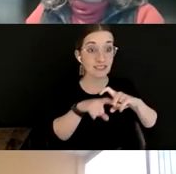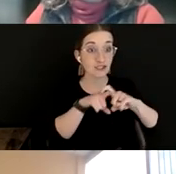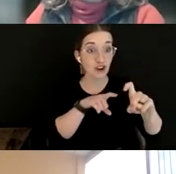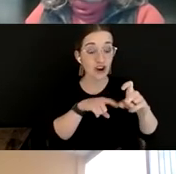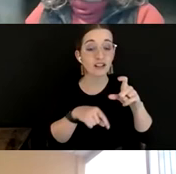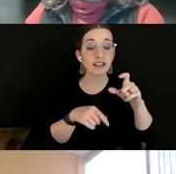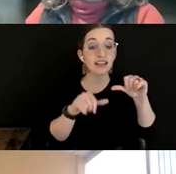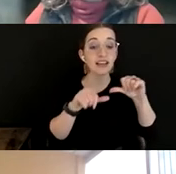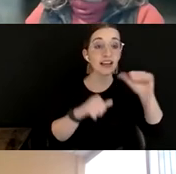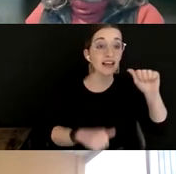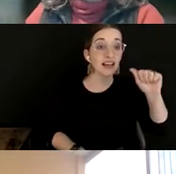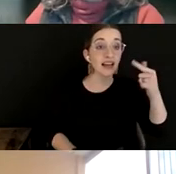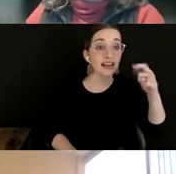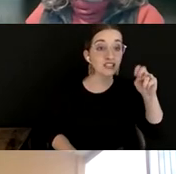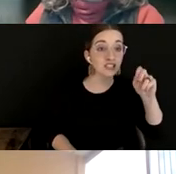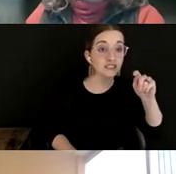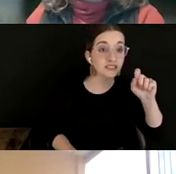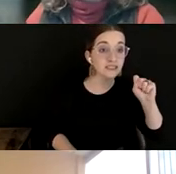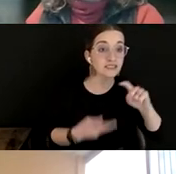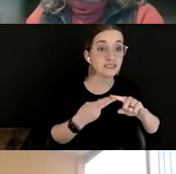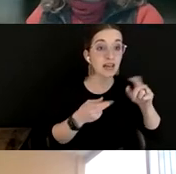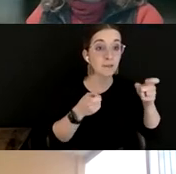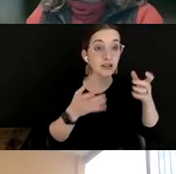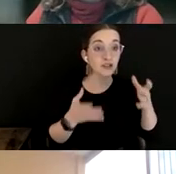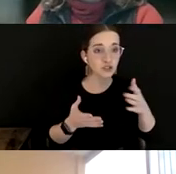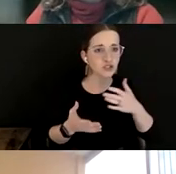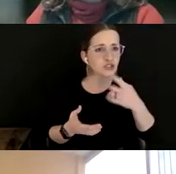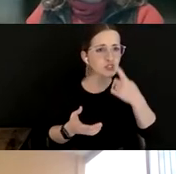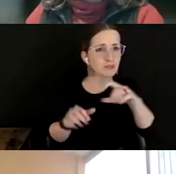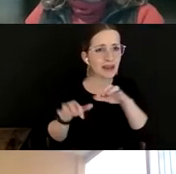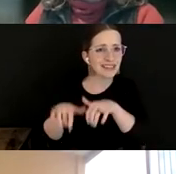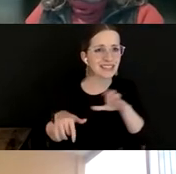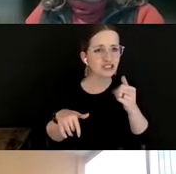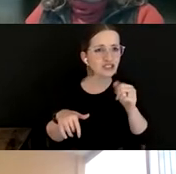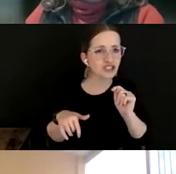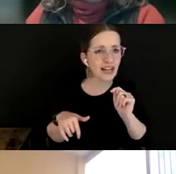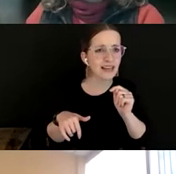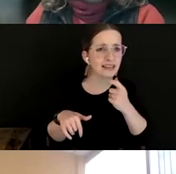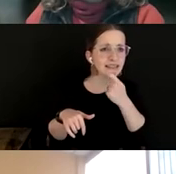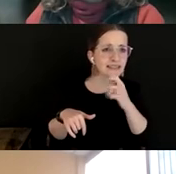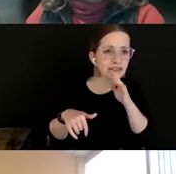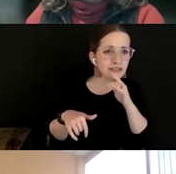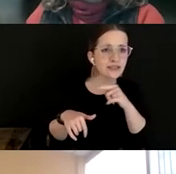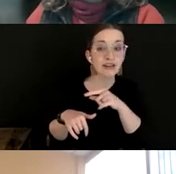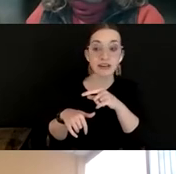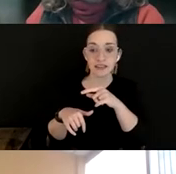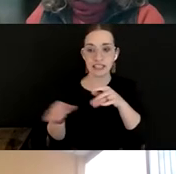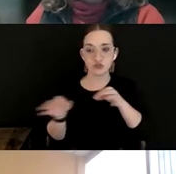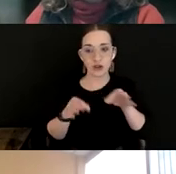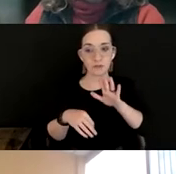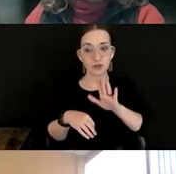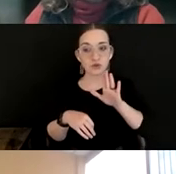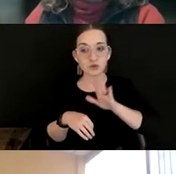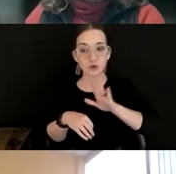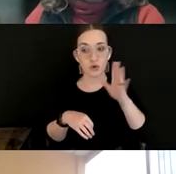managers, if you can open your mic or pop a note in the chat describing your experience in this space.